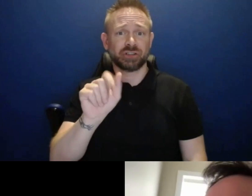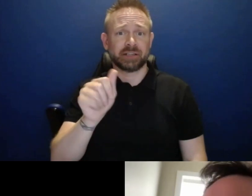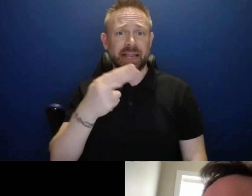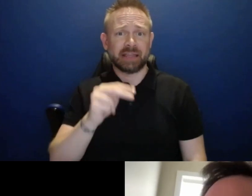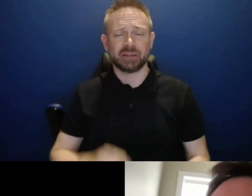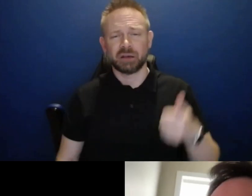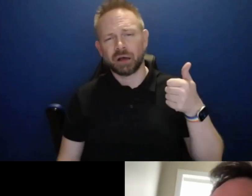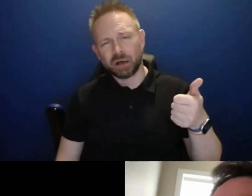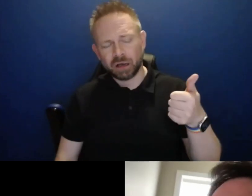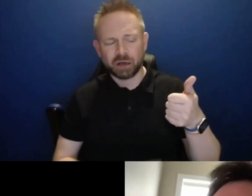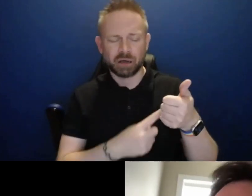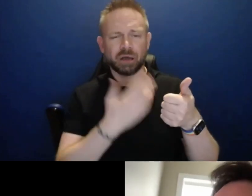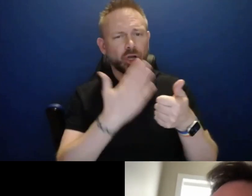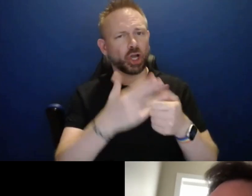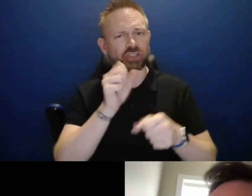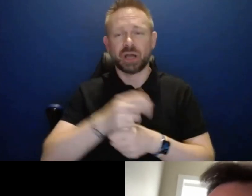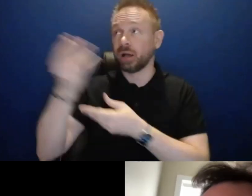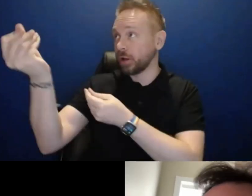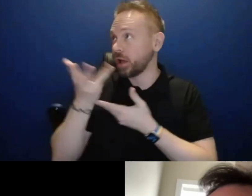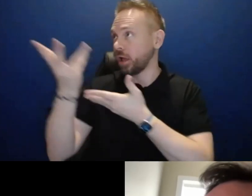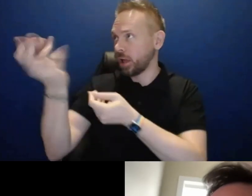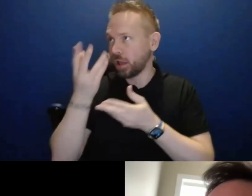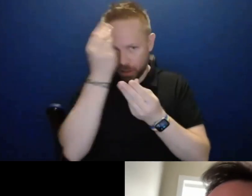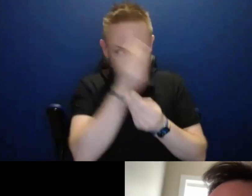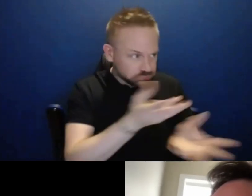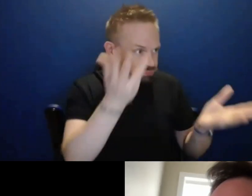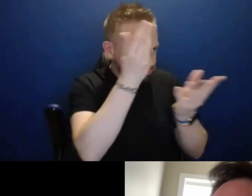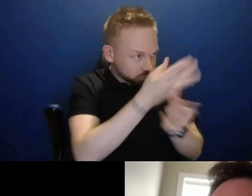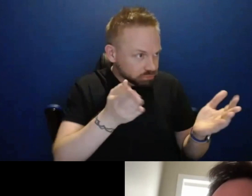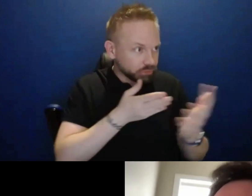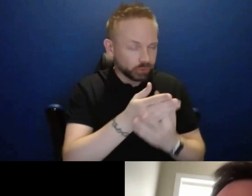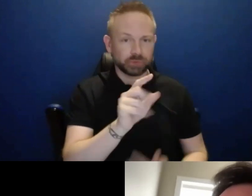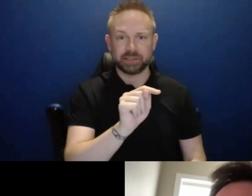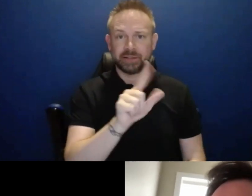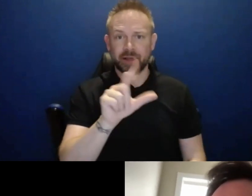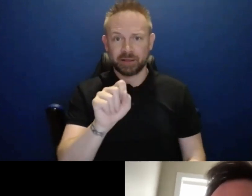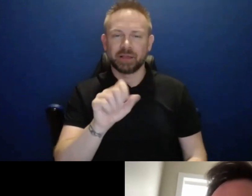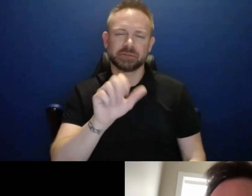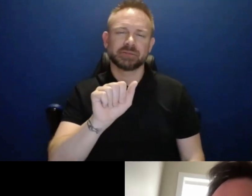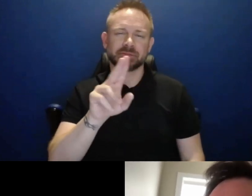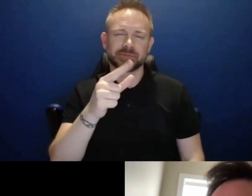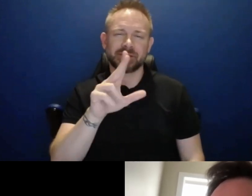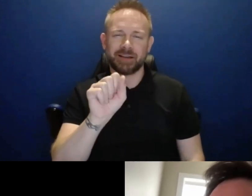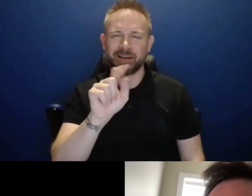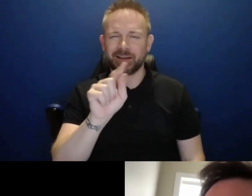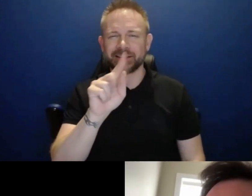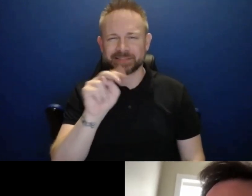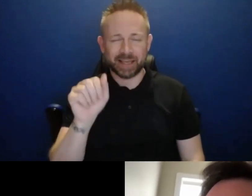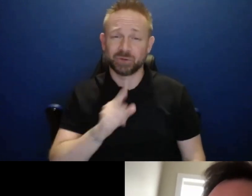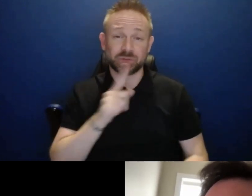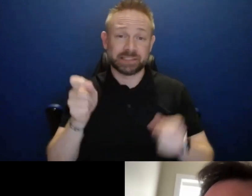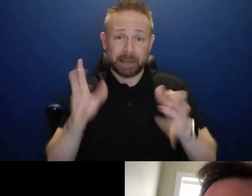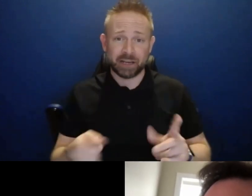communicating the information around this process to us at TLS at Augustana. And yeah, I'm,